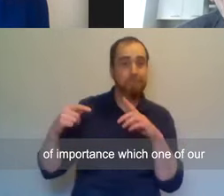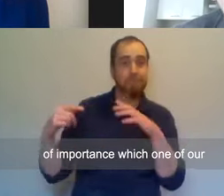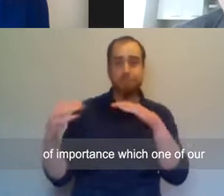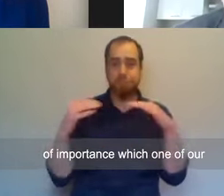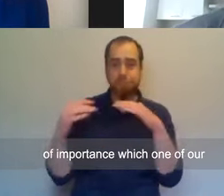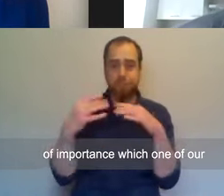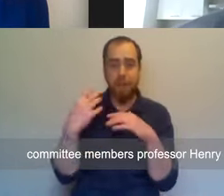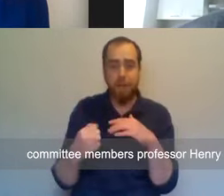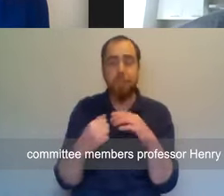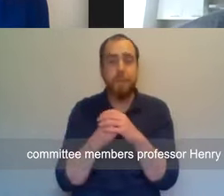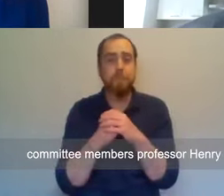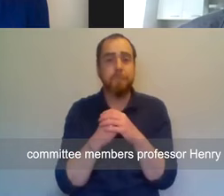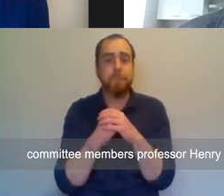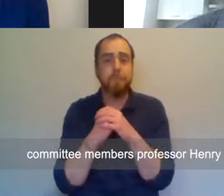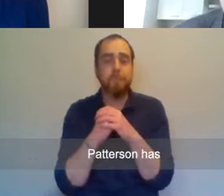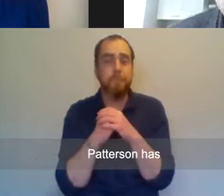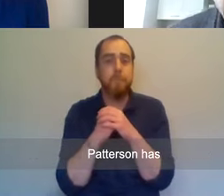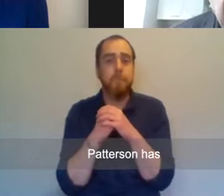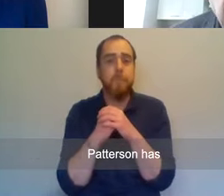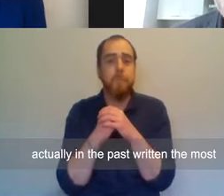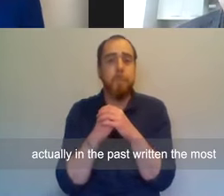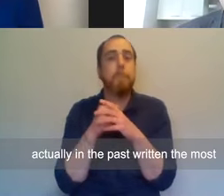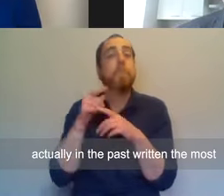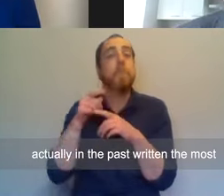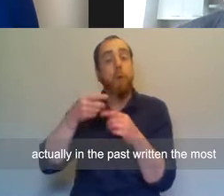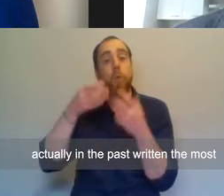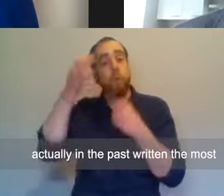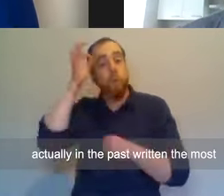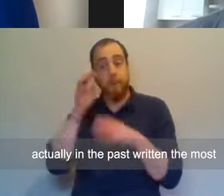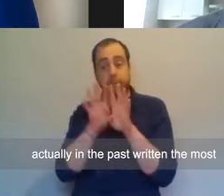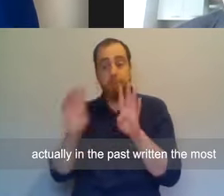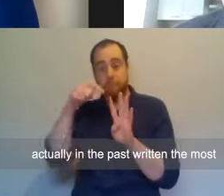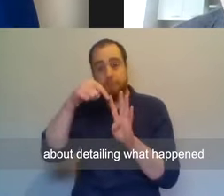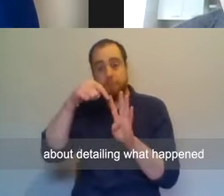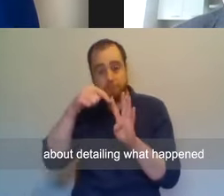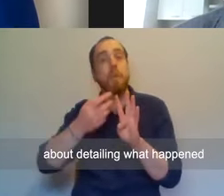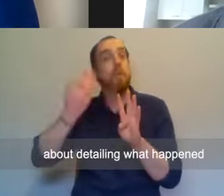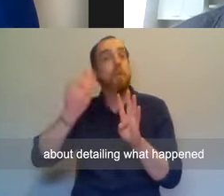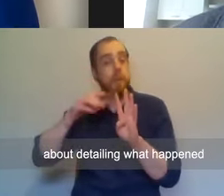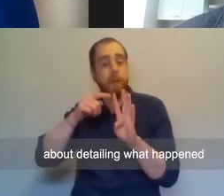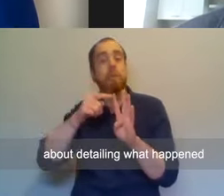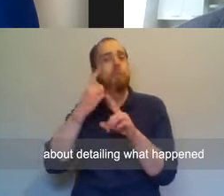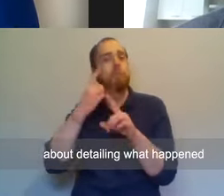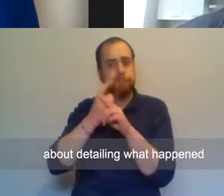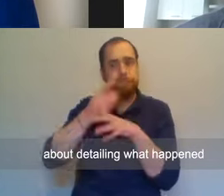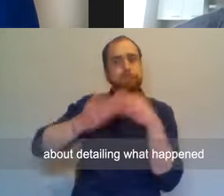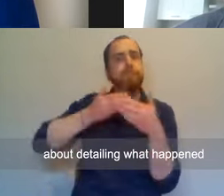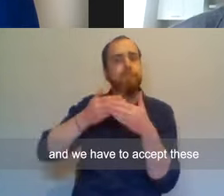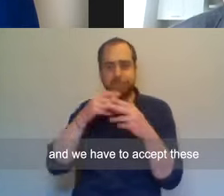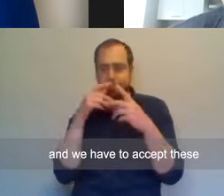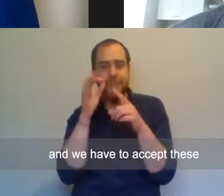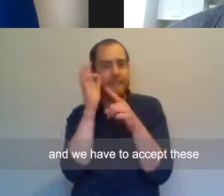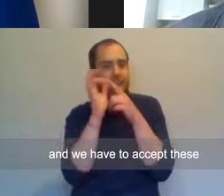one of our committee members, Professor Henry Patterson, has actually in the past written the most about detailing what happened.